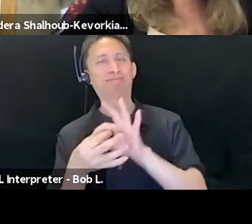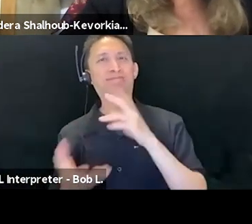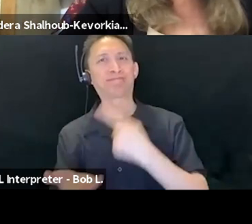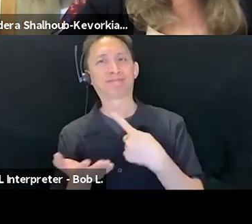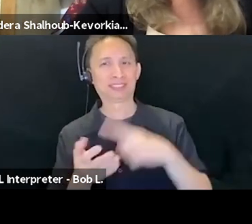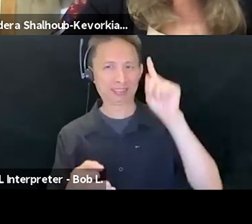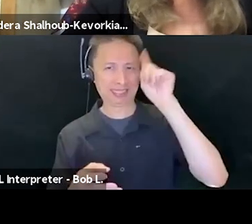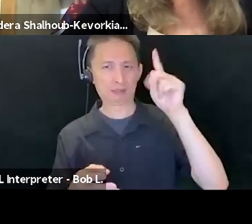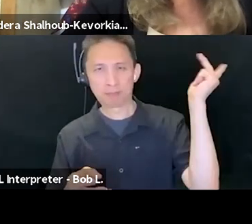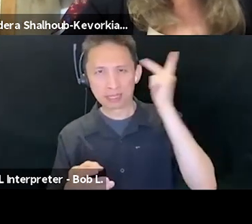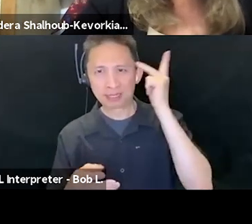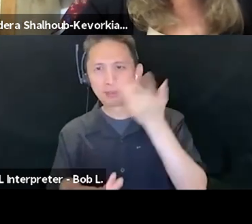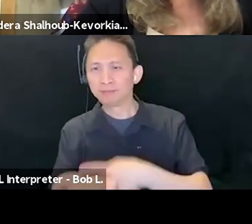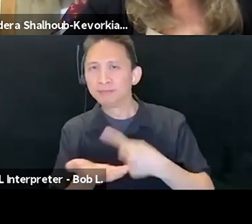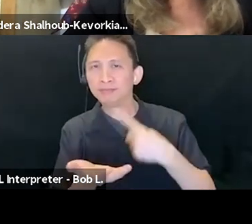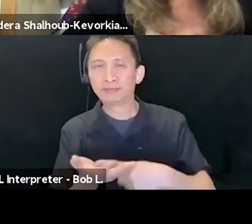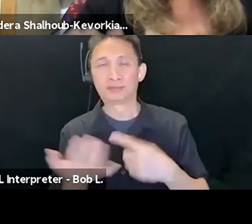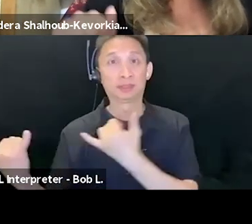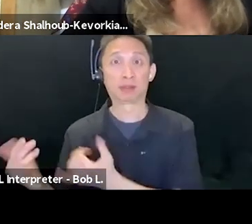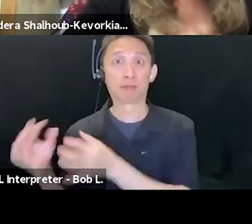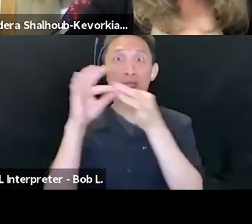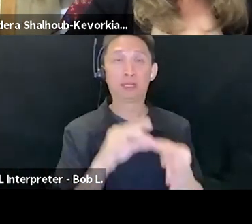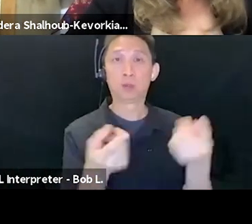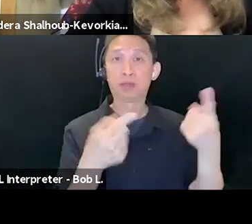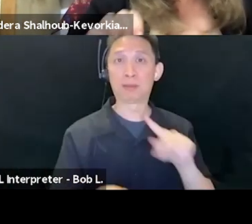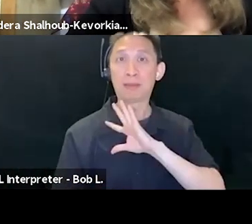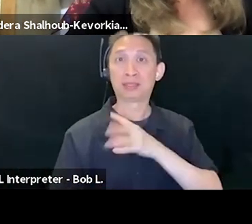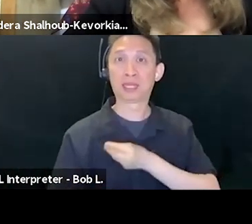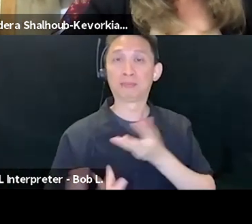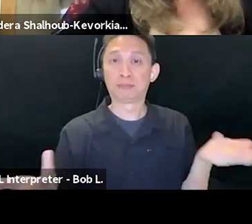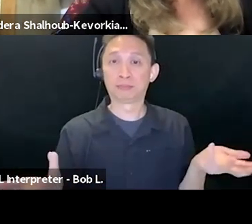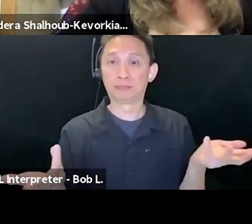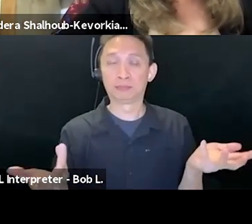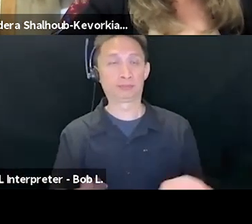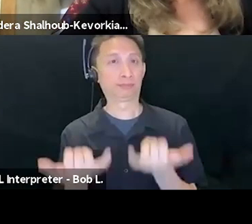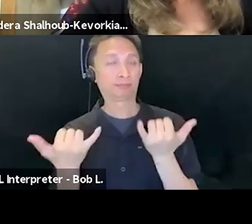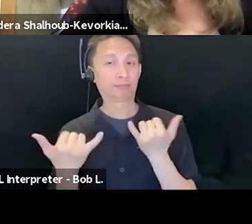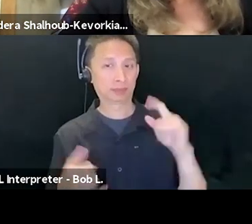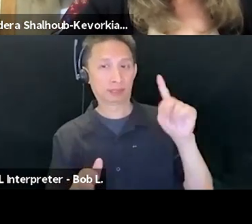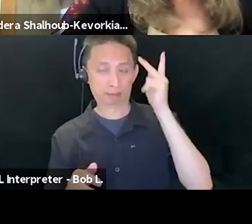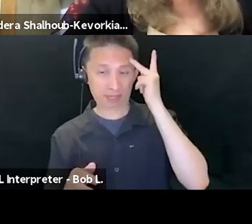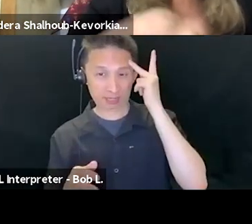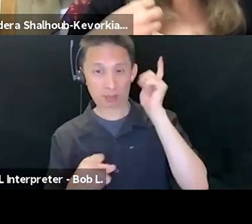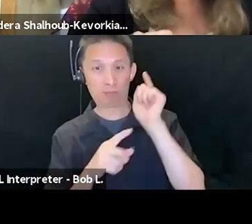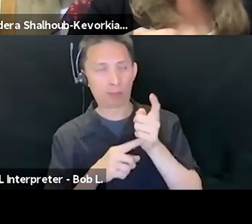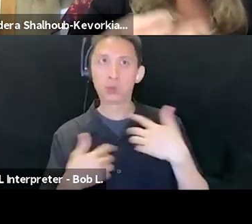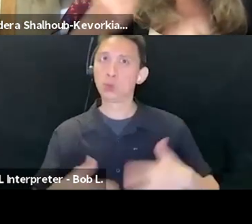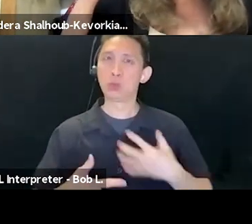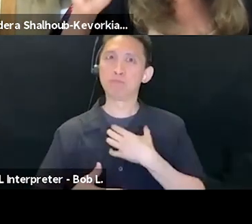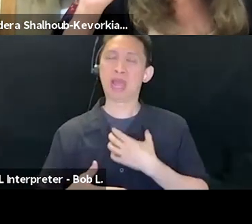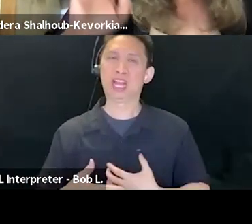the present condition in Palestine? The political moment and Saeed's passionate attachment to the question of Palestine, his